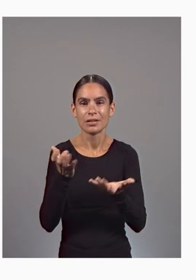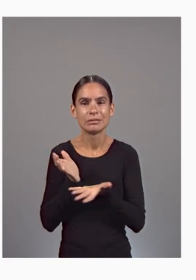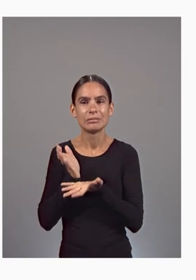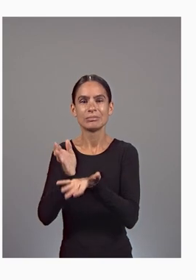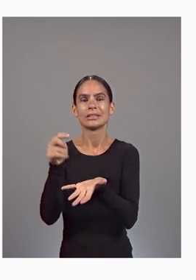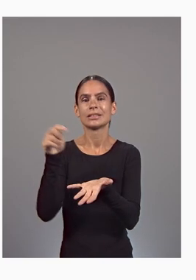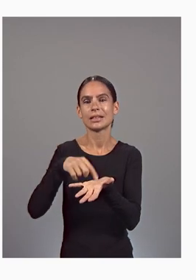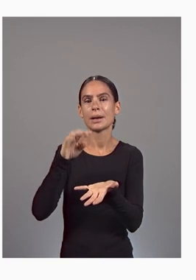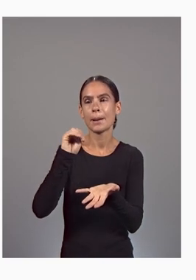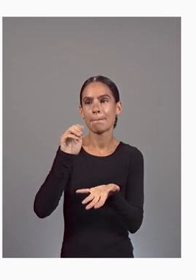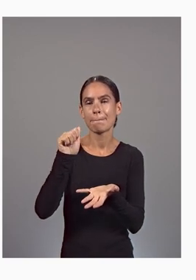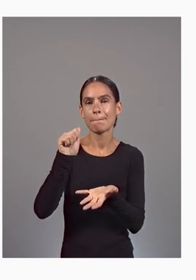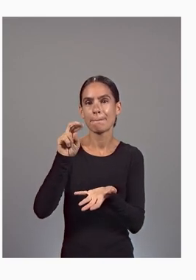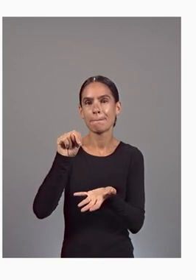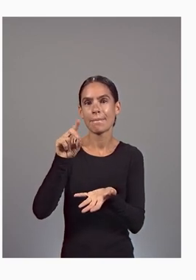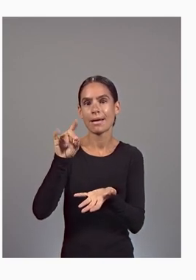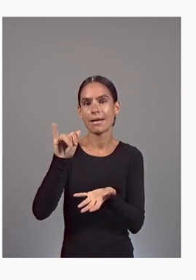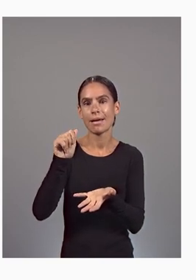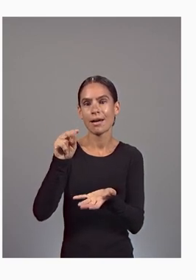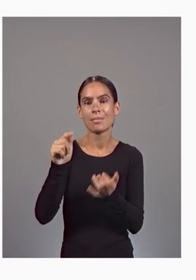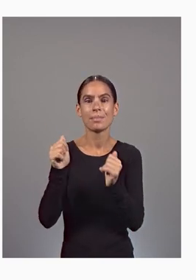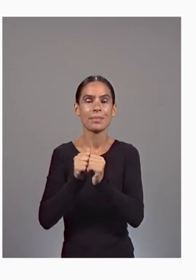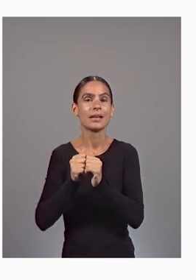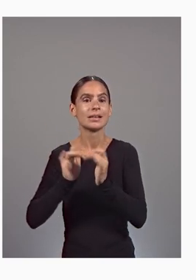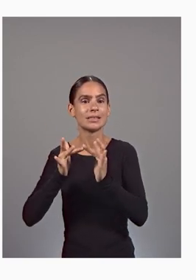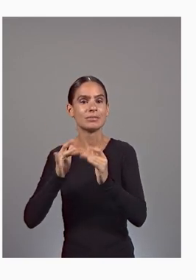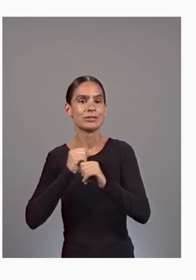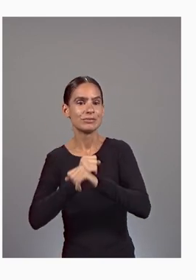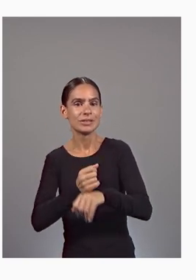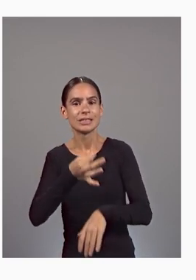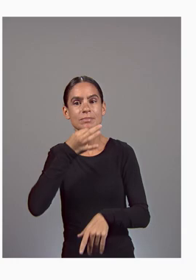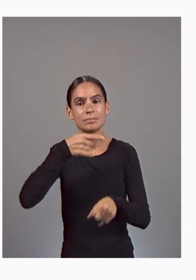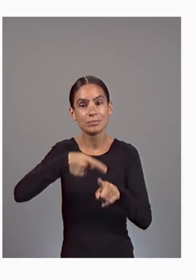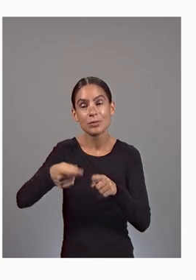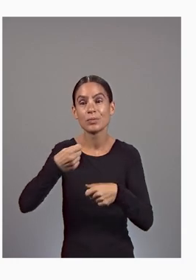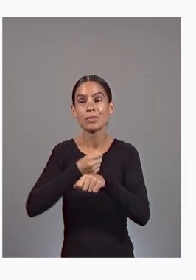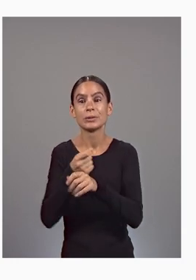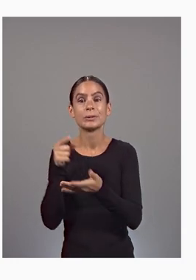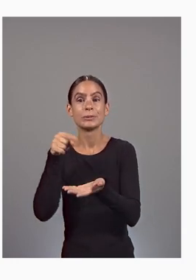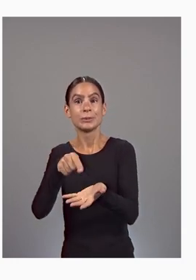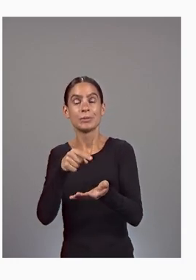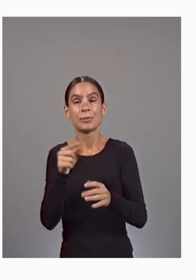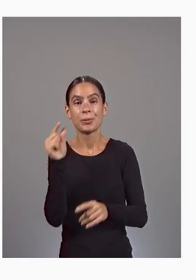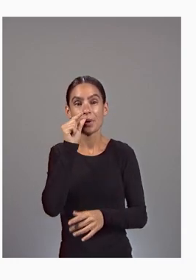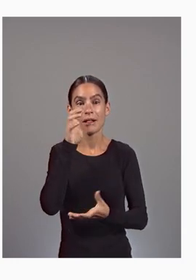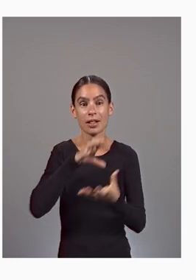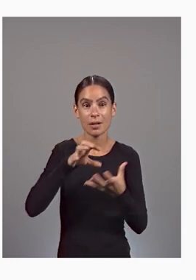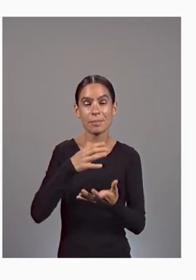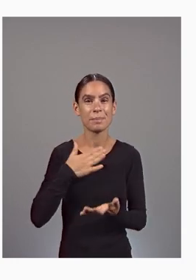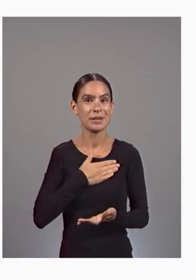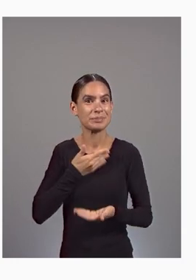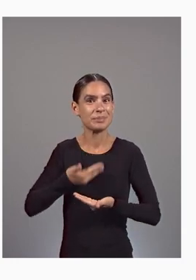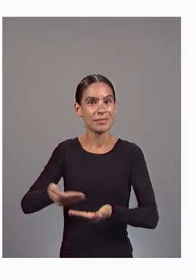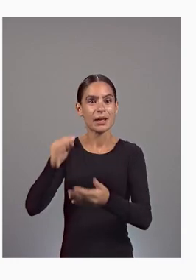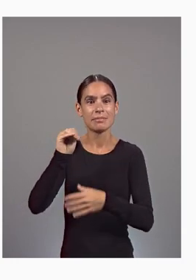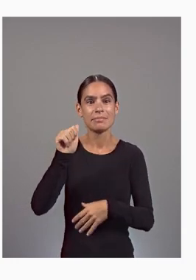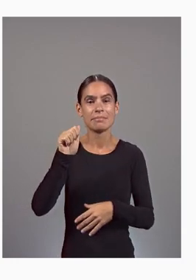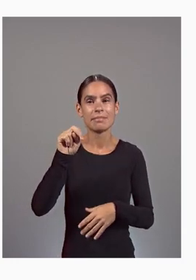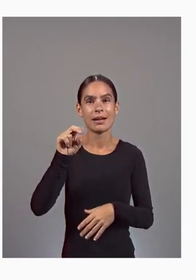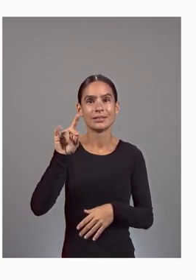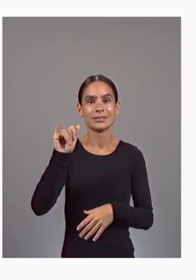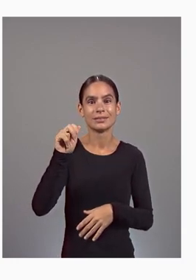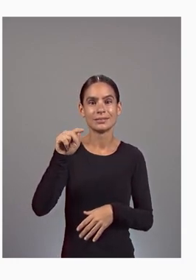Mandiant and its cyber security experts in products to Google Cloud. Please welcome Mandiant